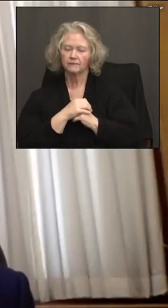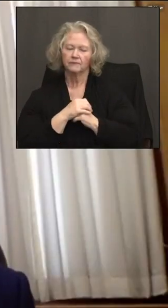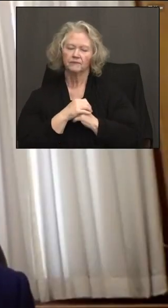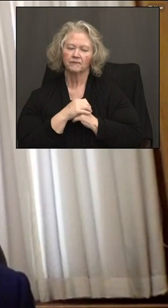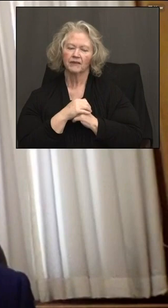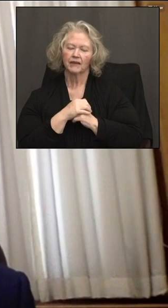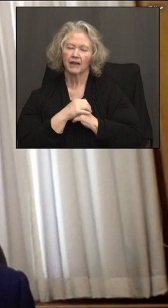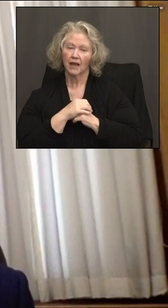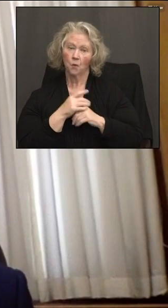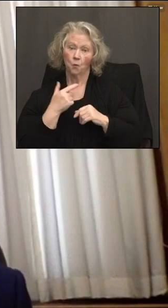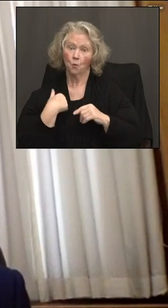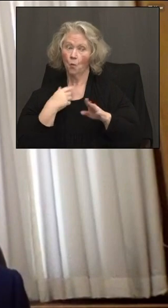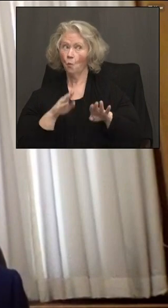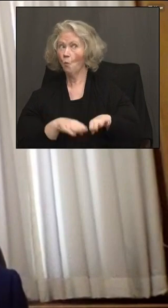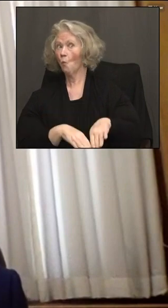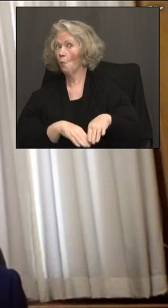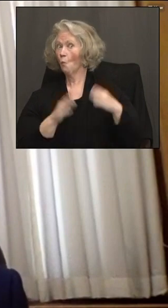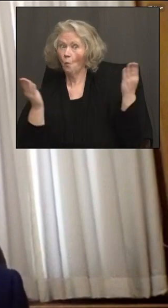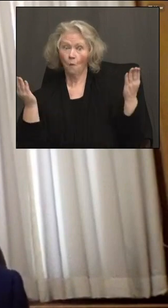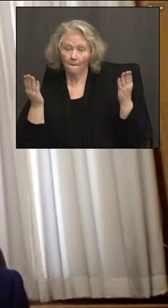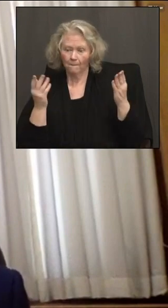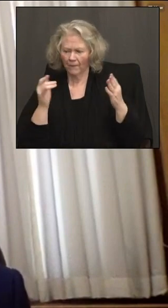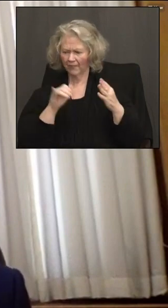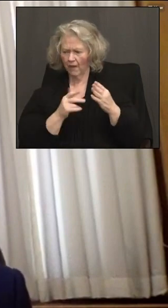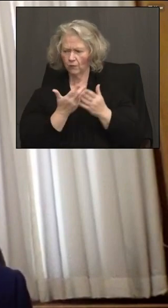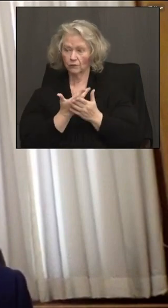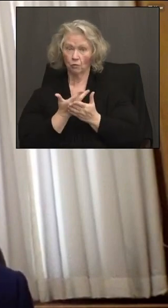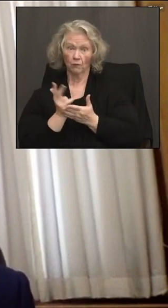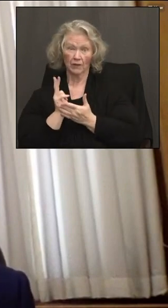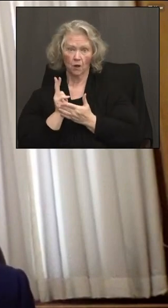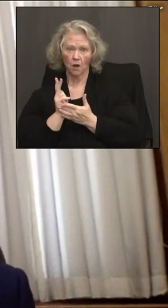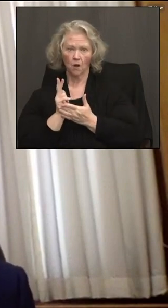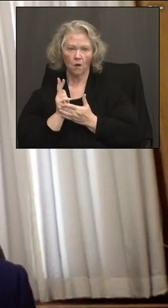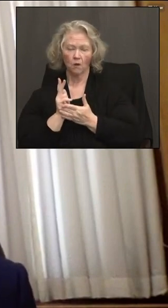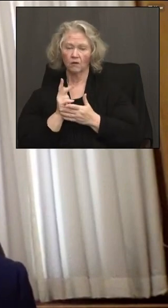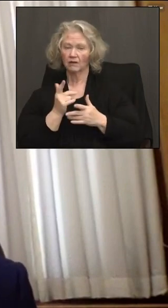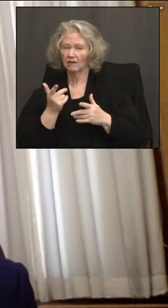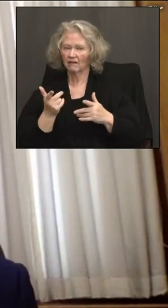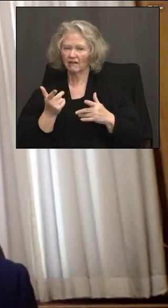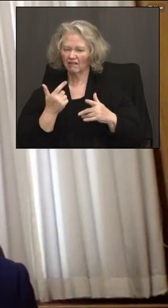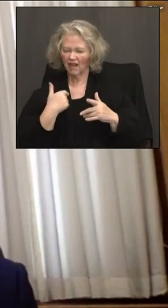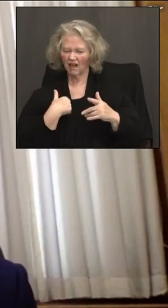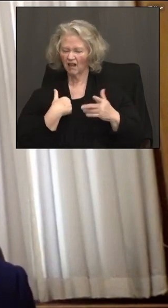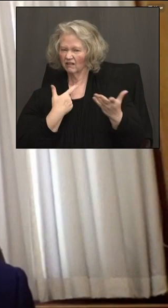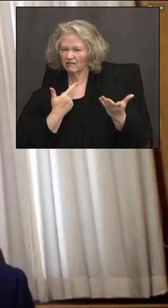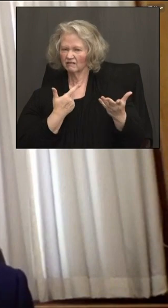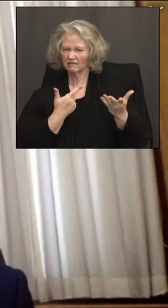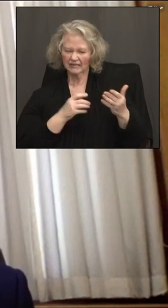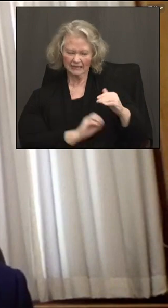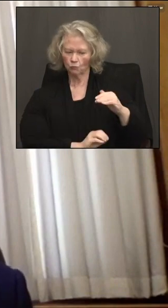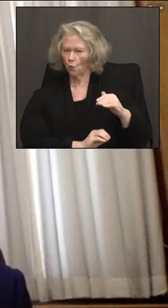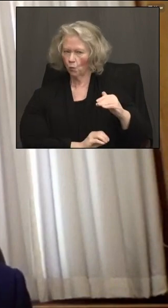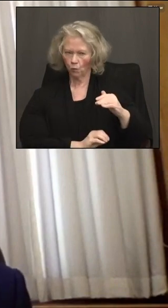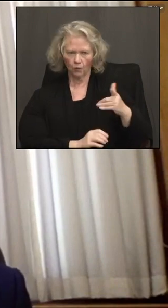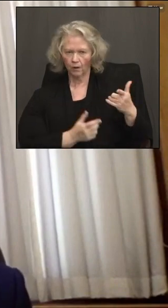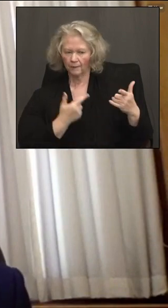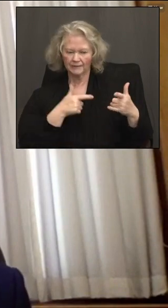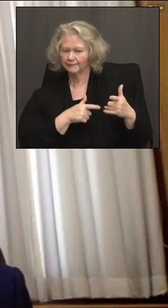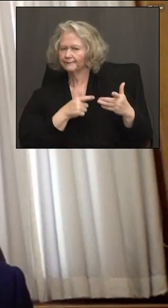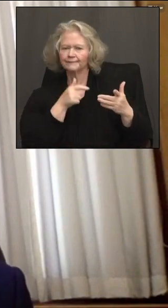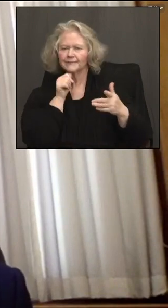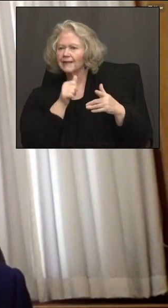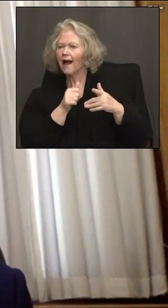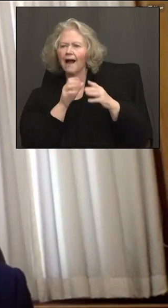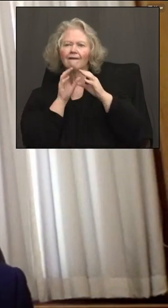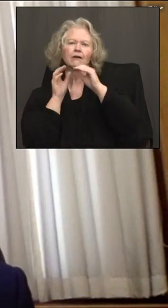you know, when we opened up to them three weeks ago, you know, they started from zero, right? They didn't have any head start from people who work in the health care sector,